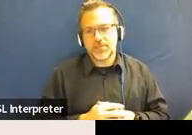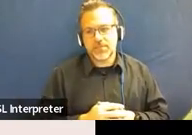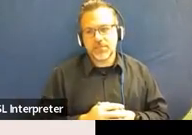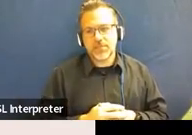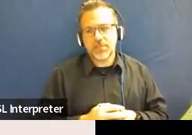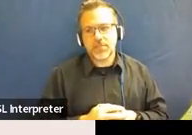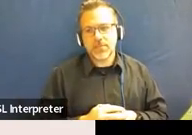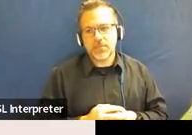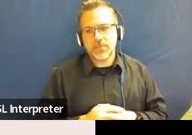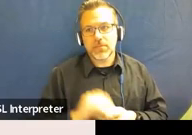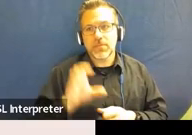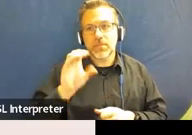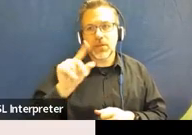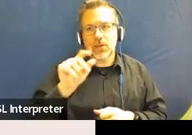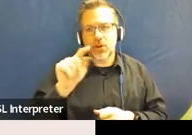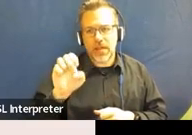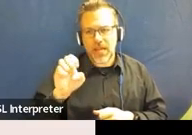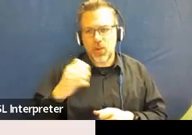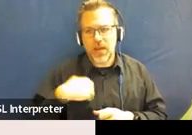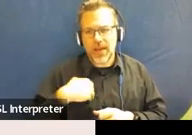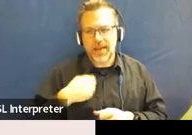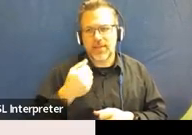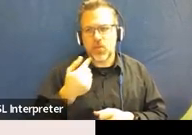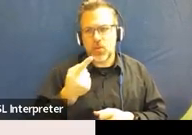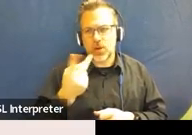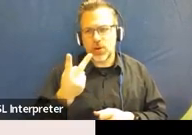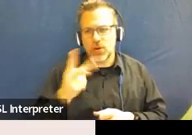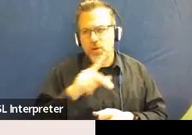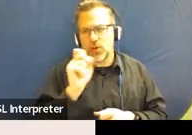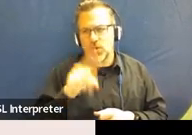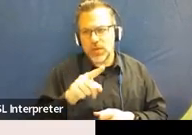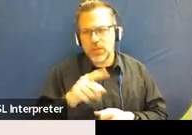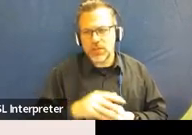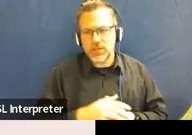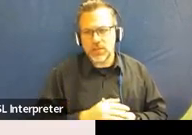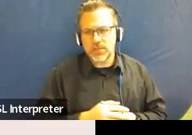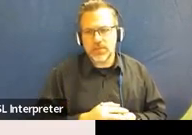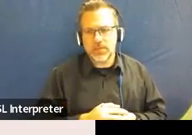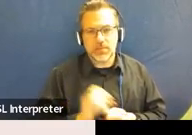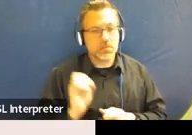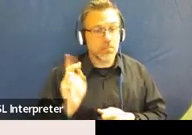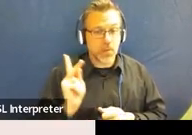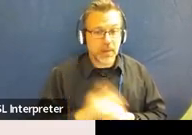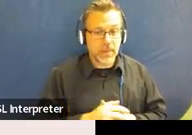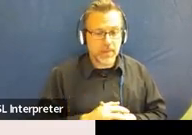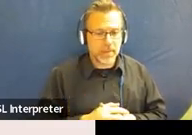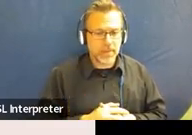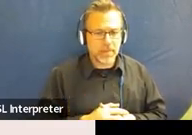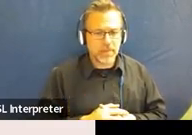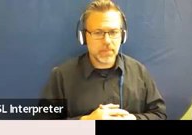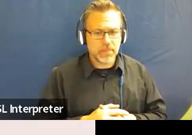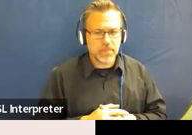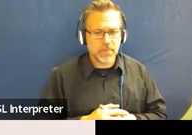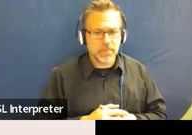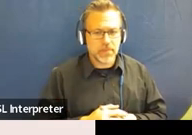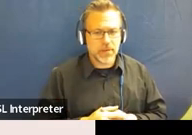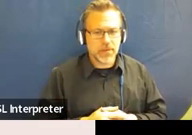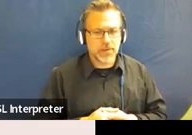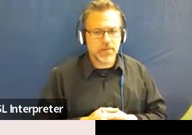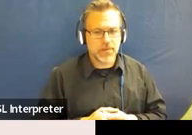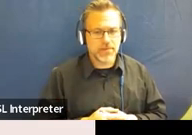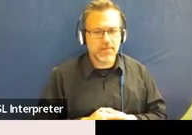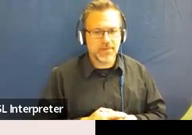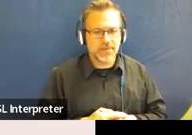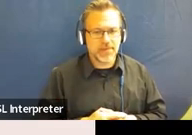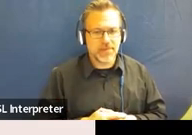All right, Collette, we have a couple of questions that have come up in chat. All right. Do you, can you see them